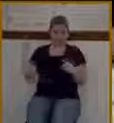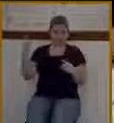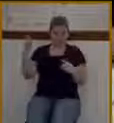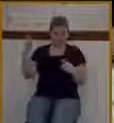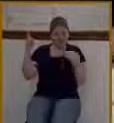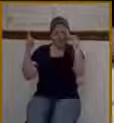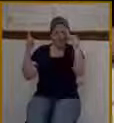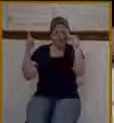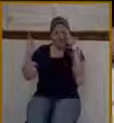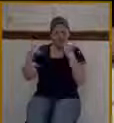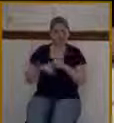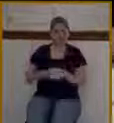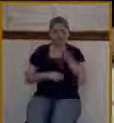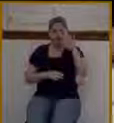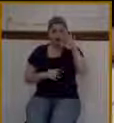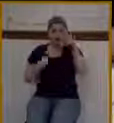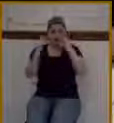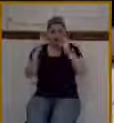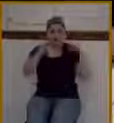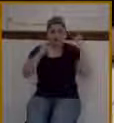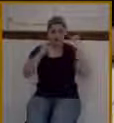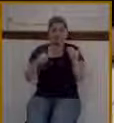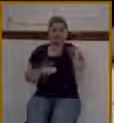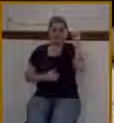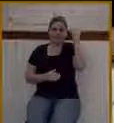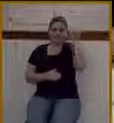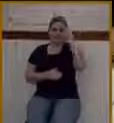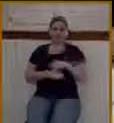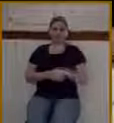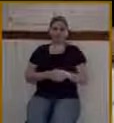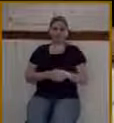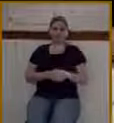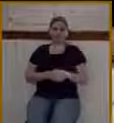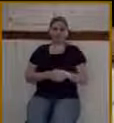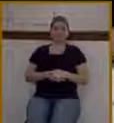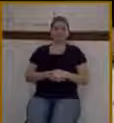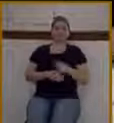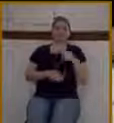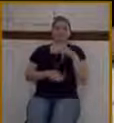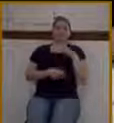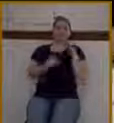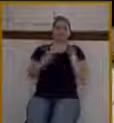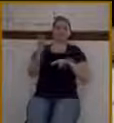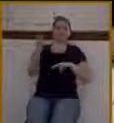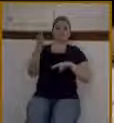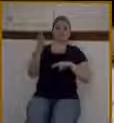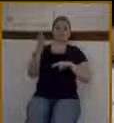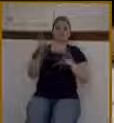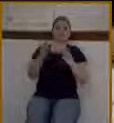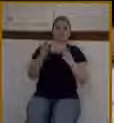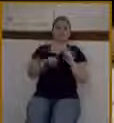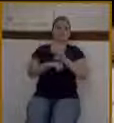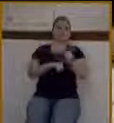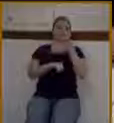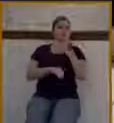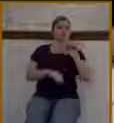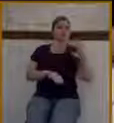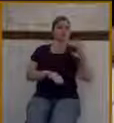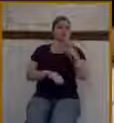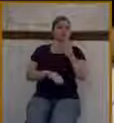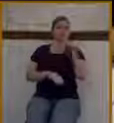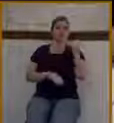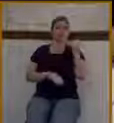thought of yours, he knows. I was reading one time where it says that your iPhones can track your